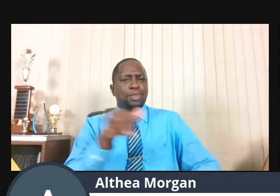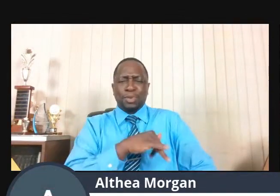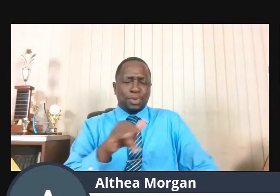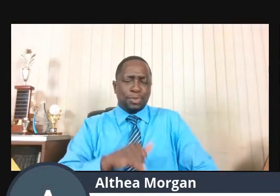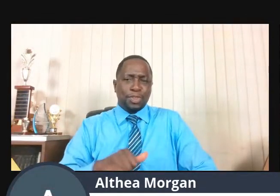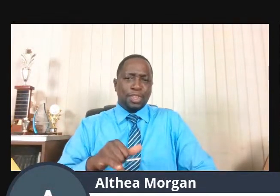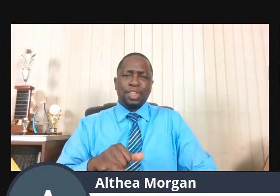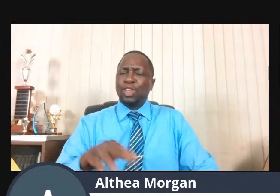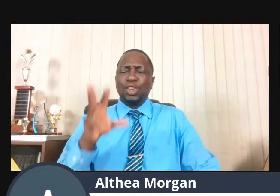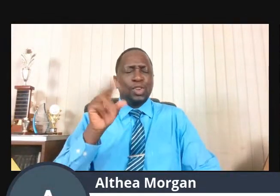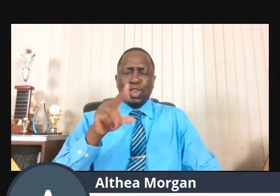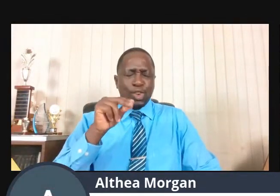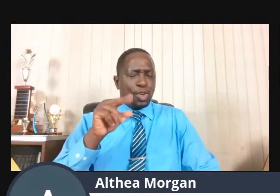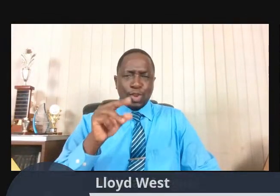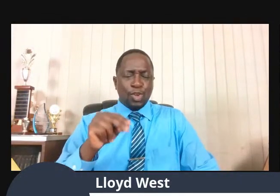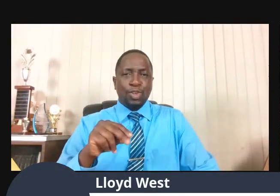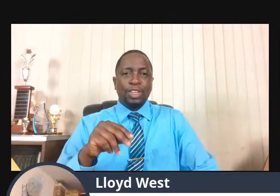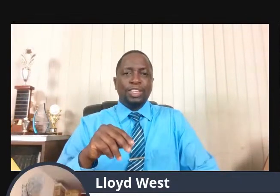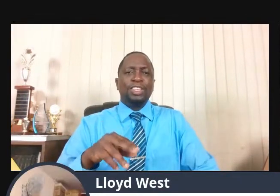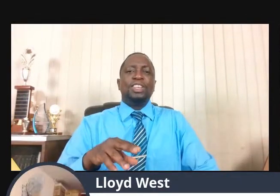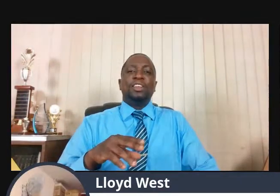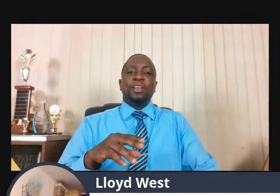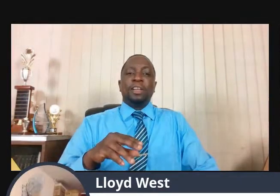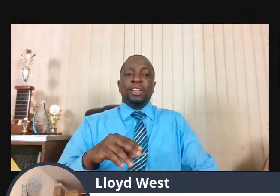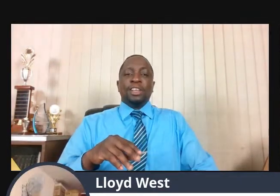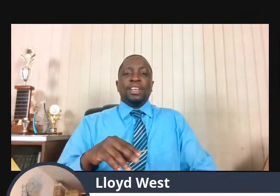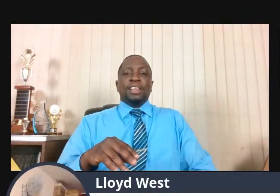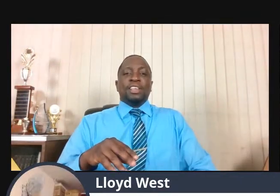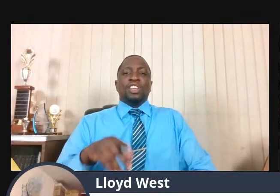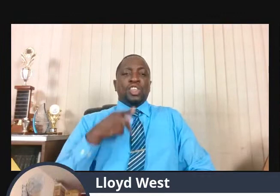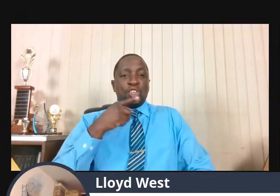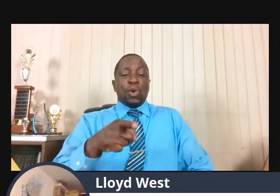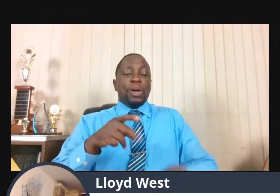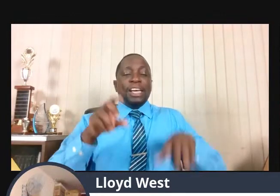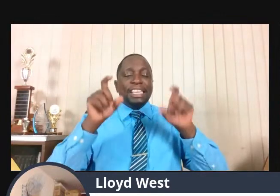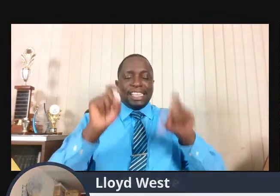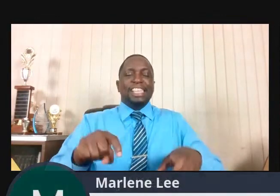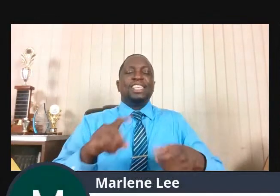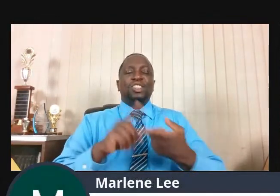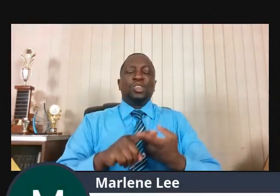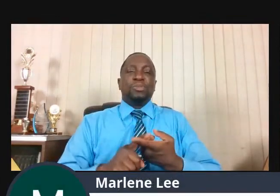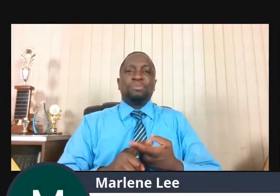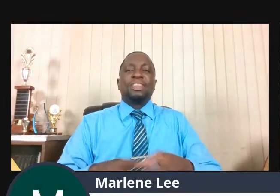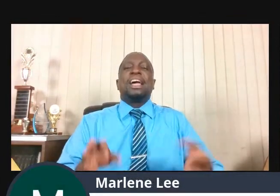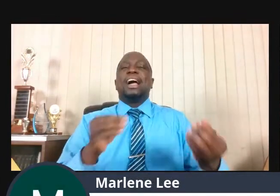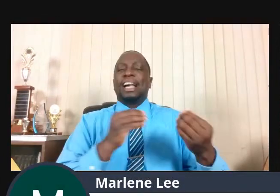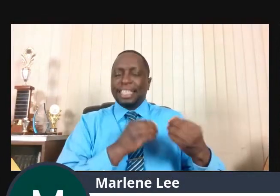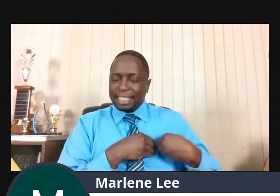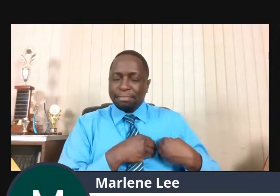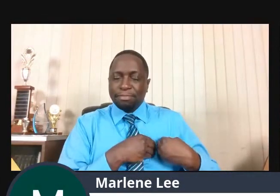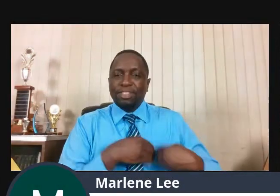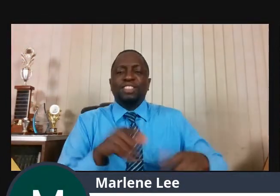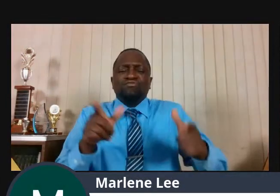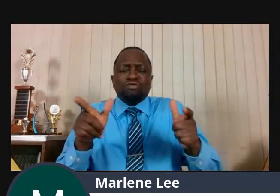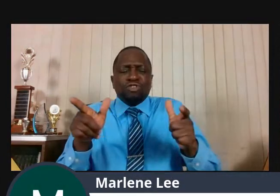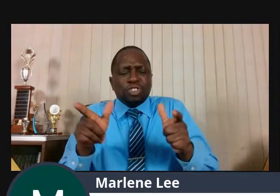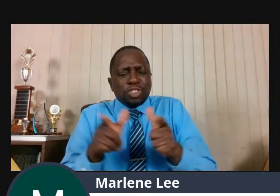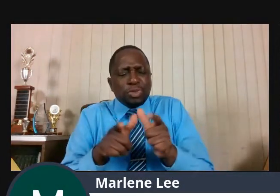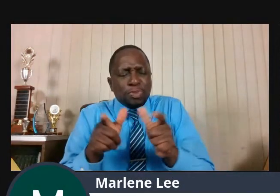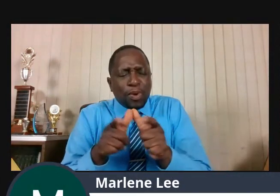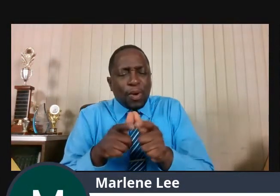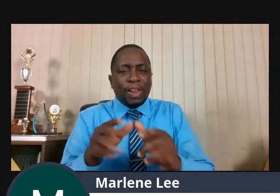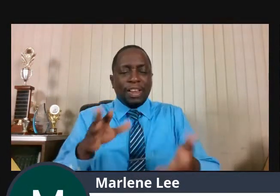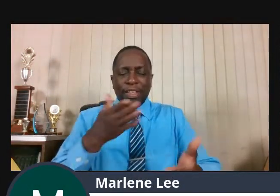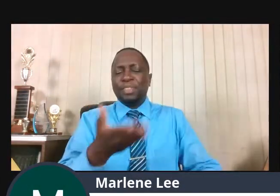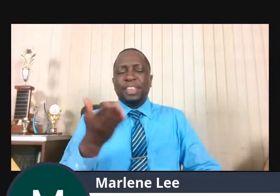the small things in life and appreciate the small things in life. So you may say, I